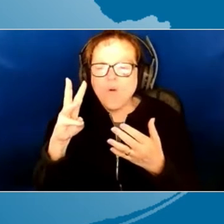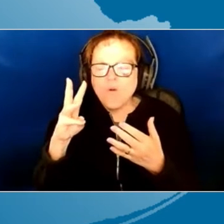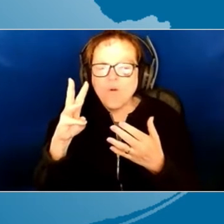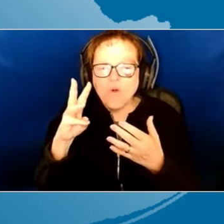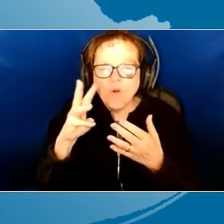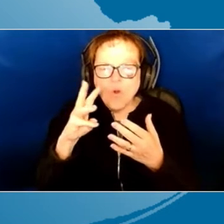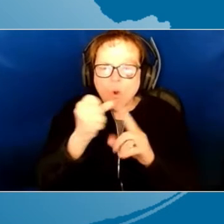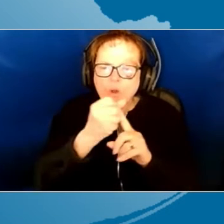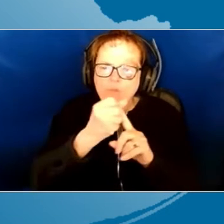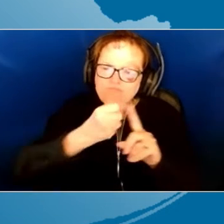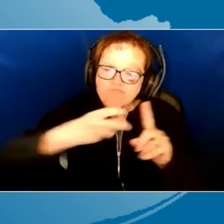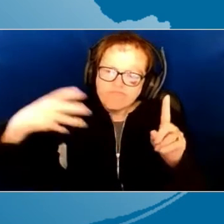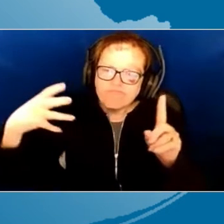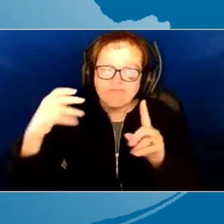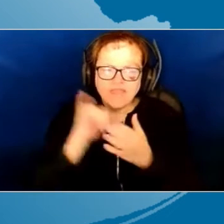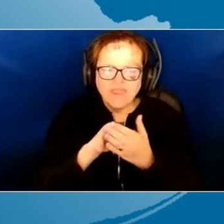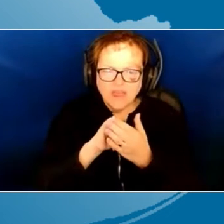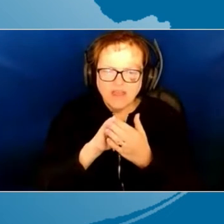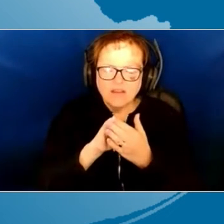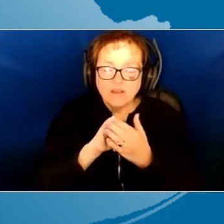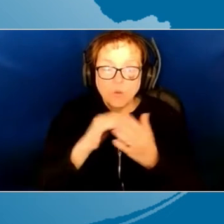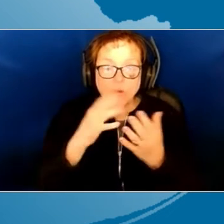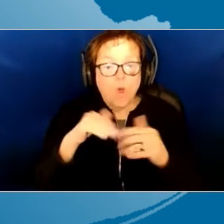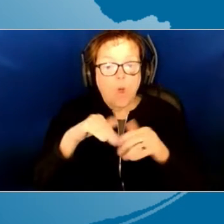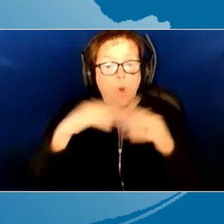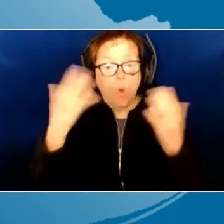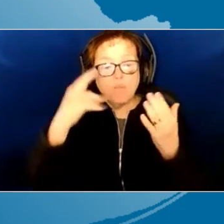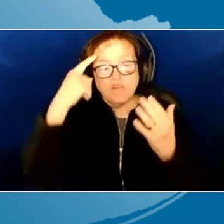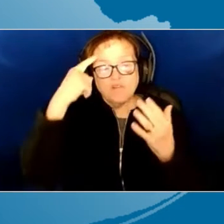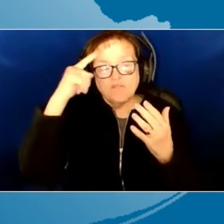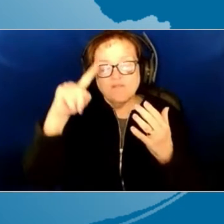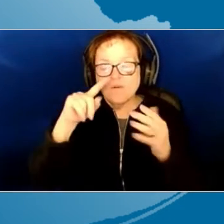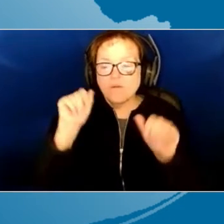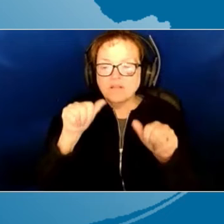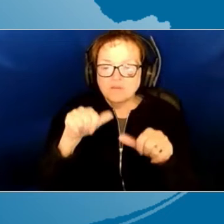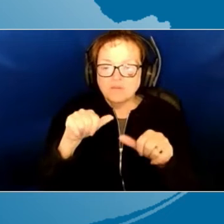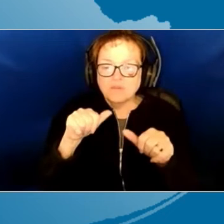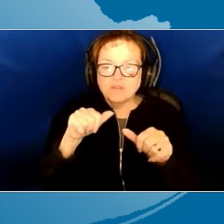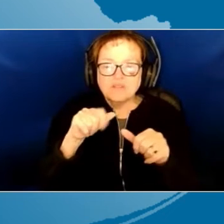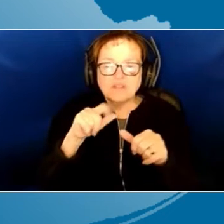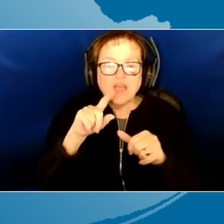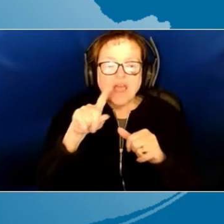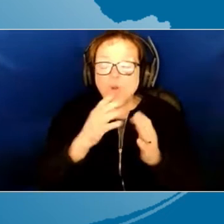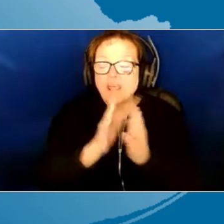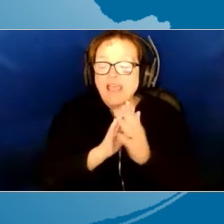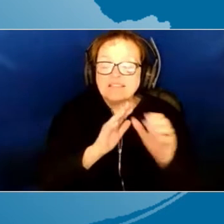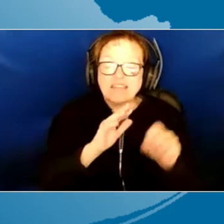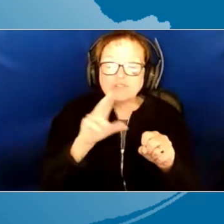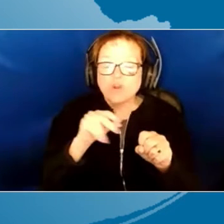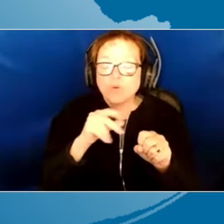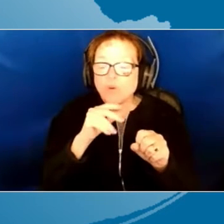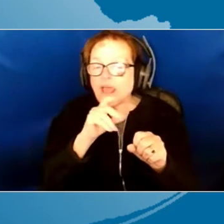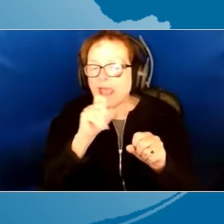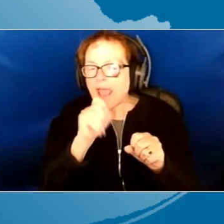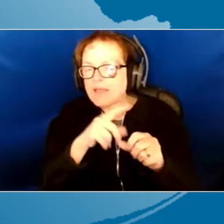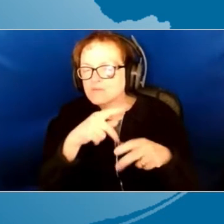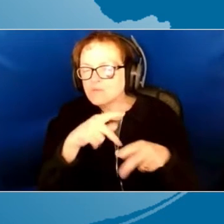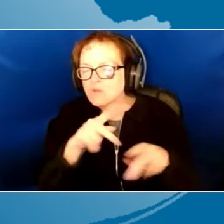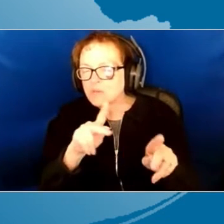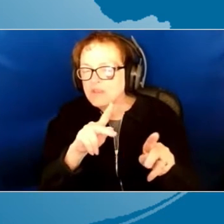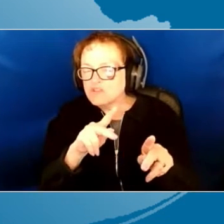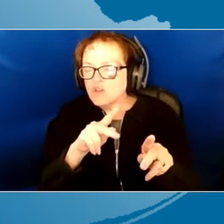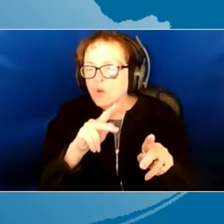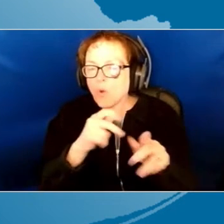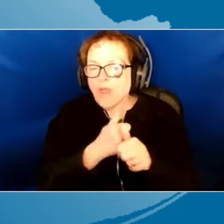to the possibilities? I only ask yes, no questions when I'm asking permission or I'm avoiding an assumption. So I